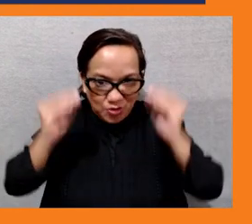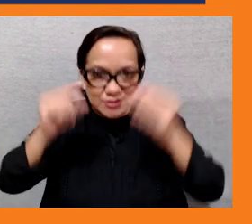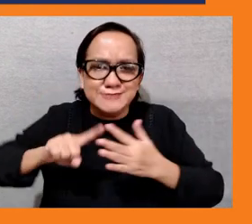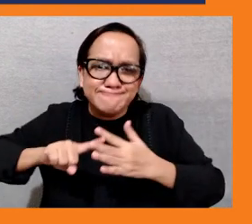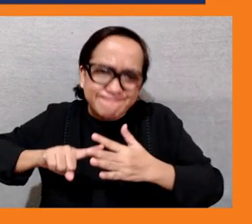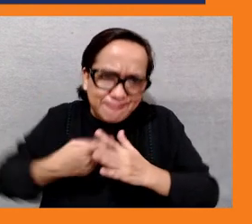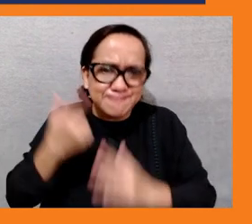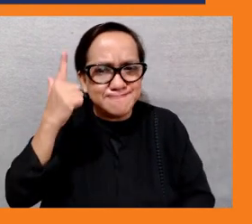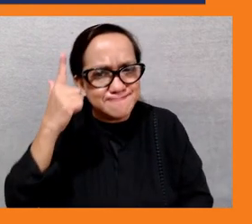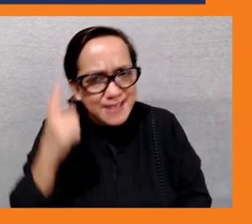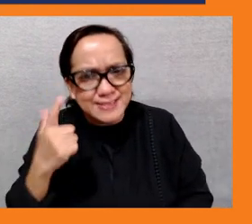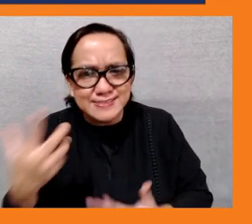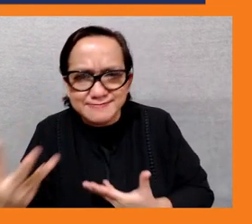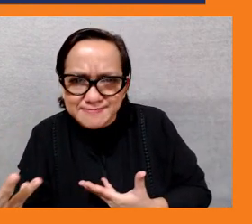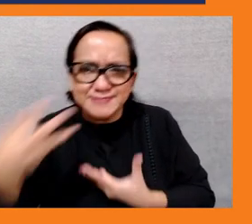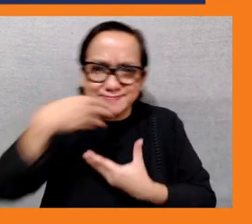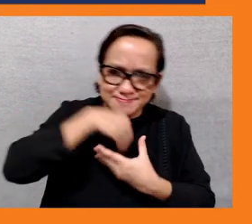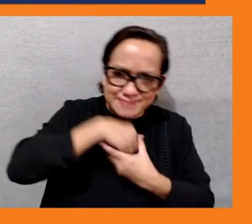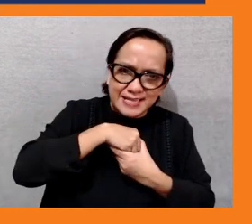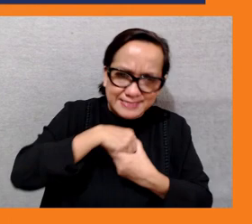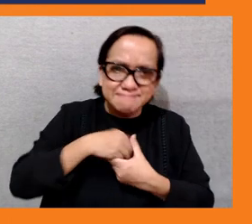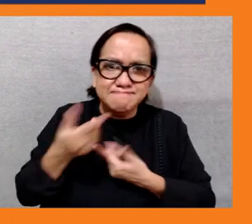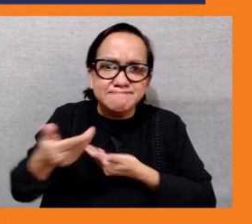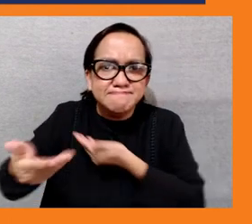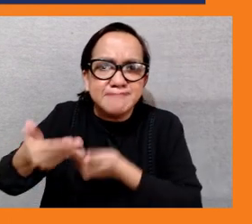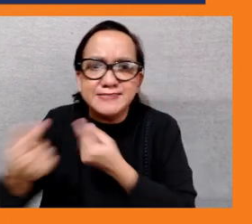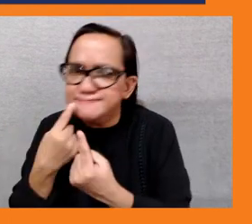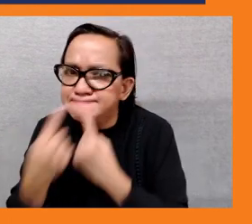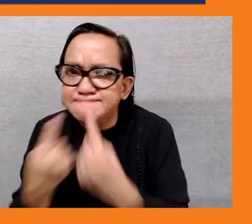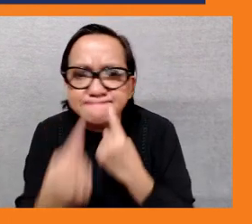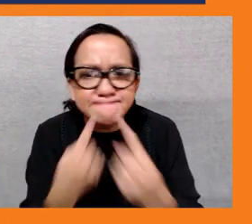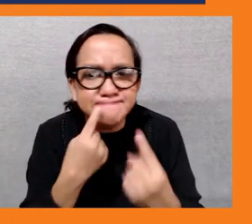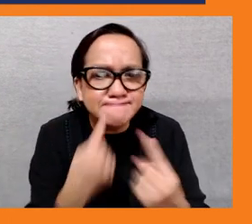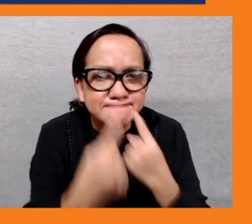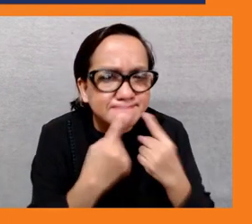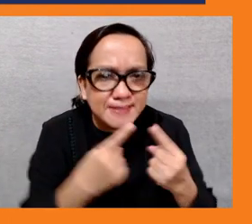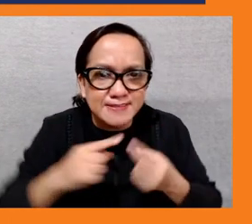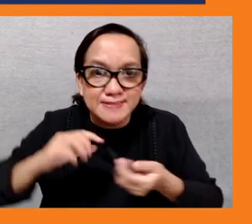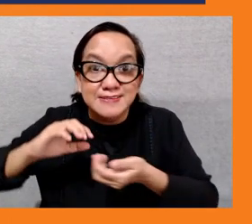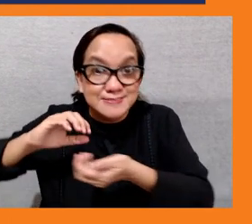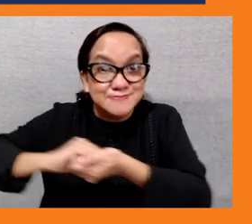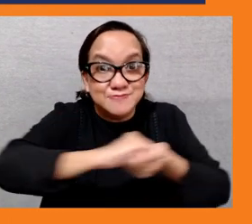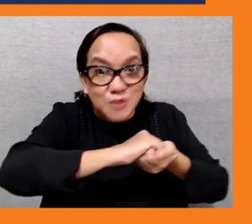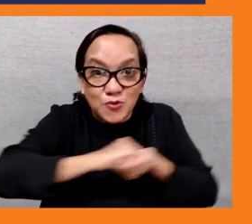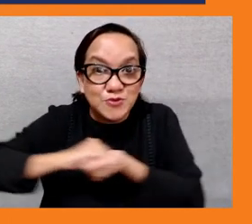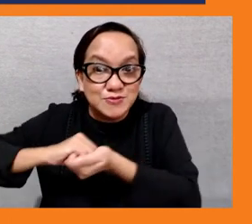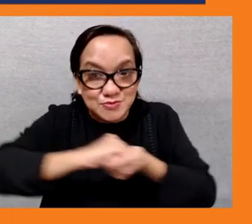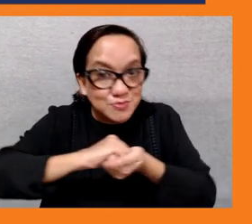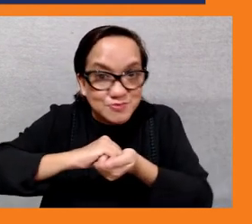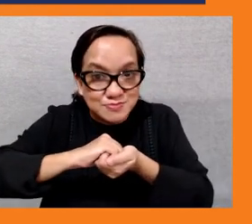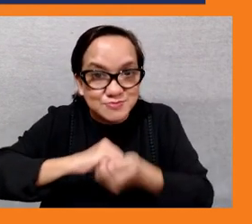work closely with the uh cso in these four at all countries um the cso actually helped to facilitate